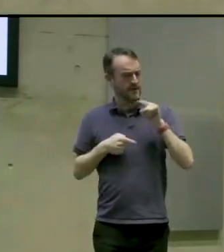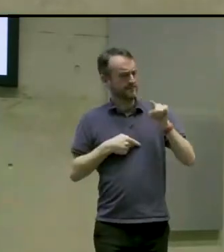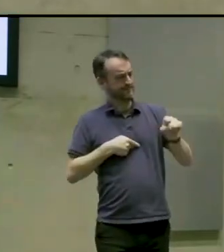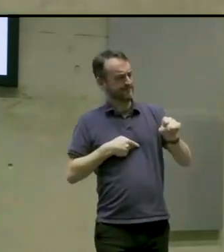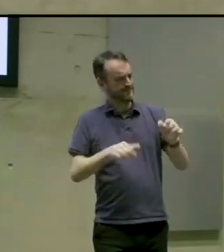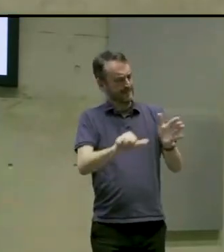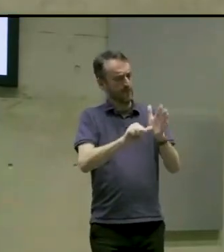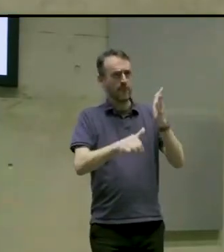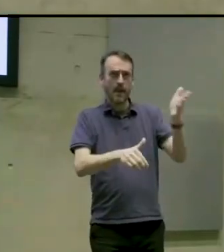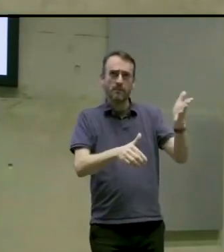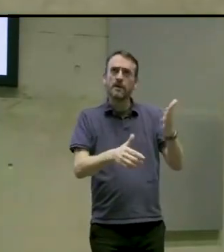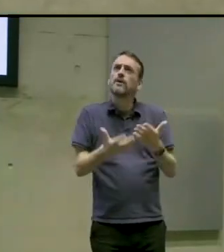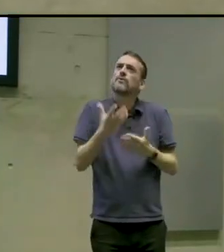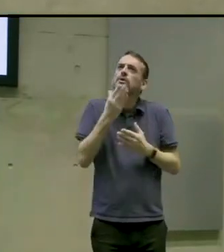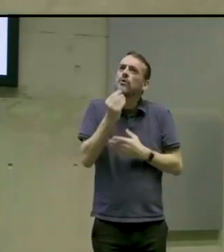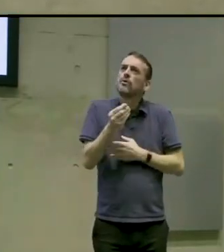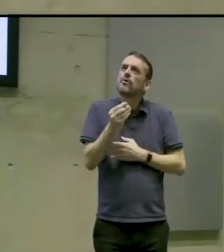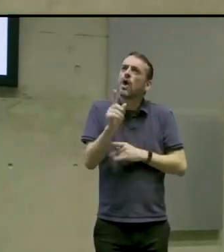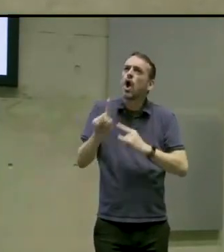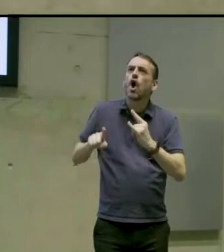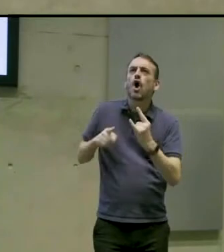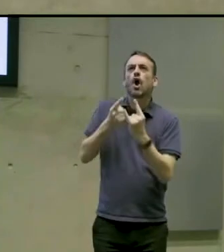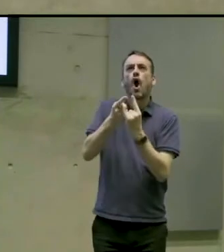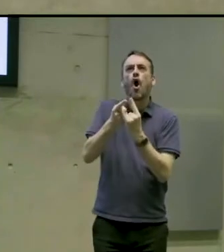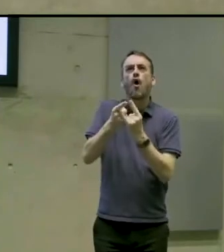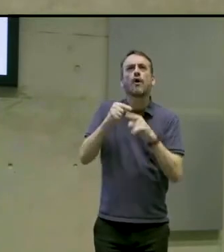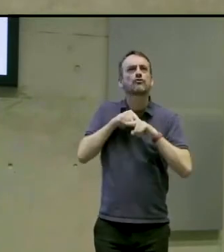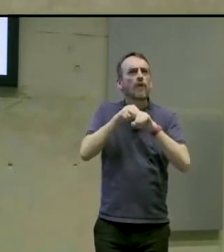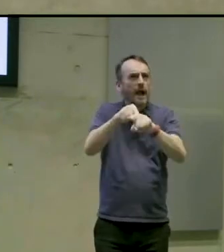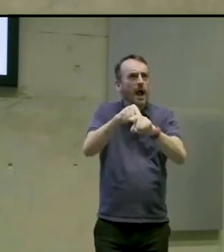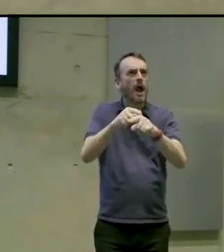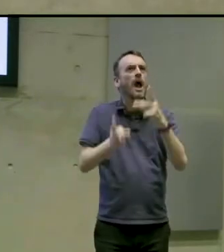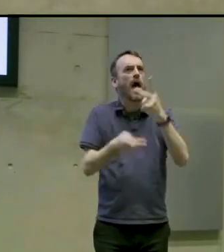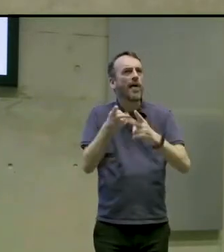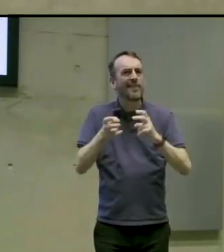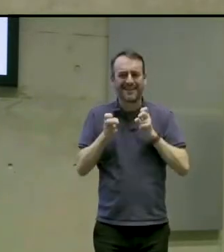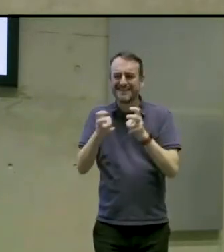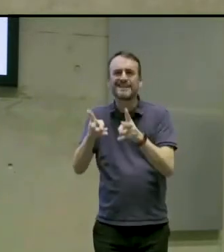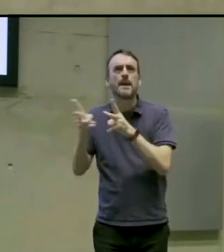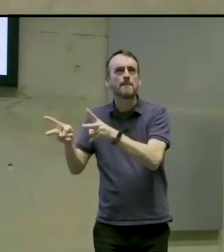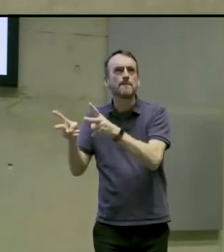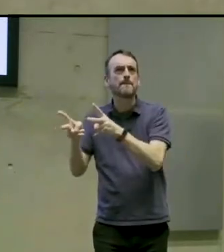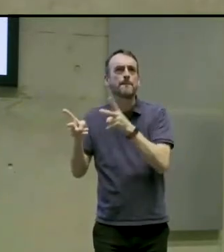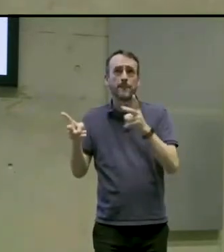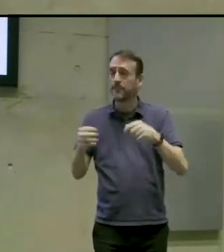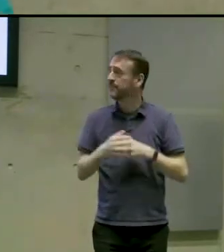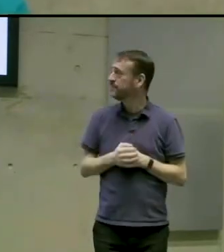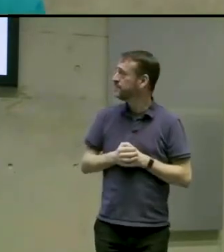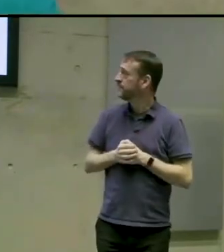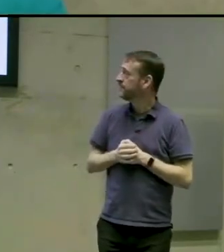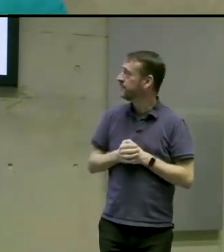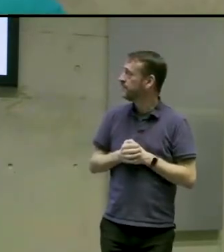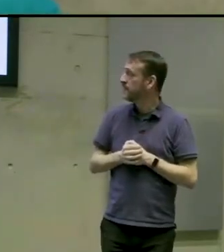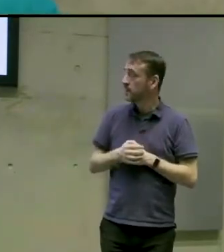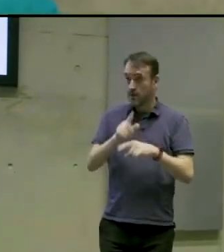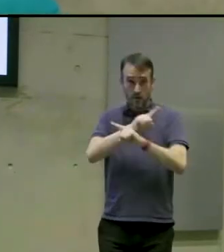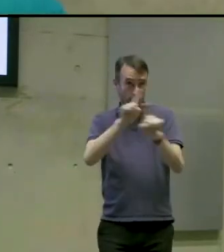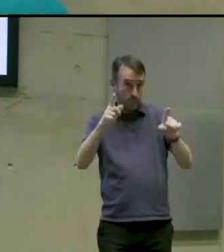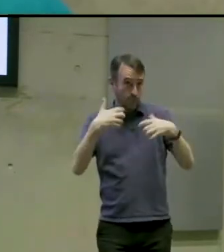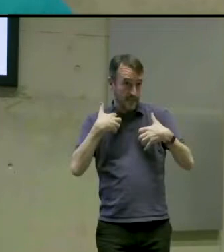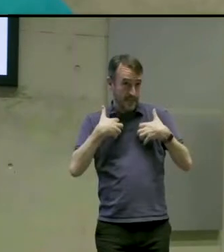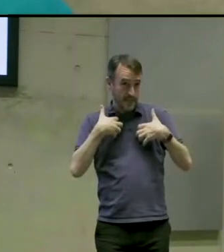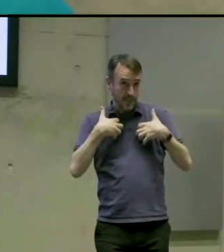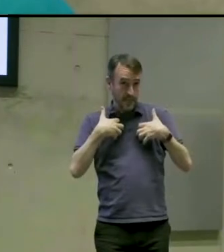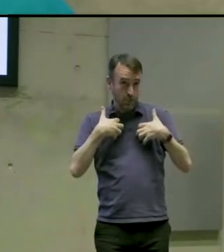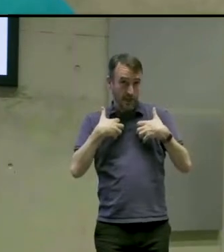and hint systems. For those interested in sort of